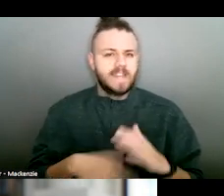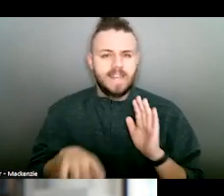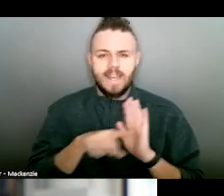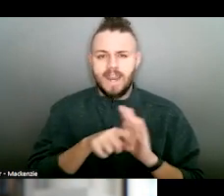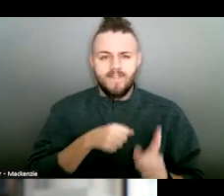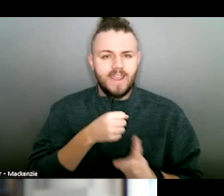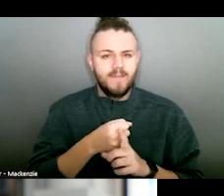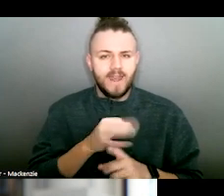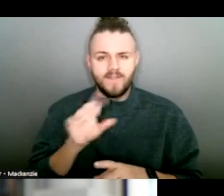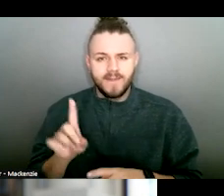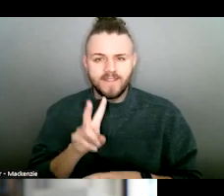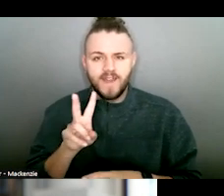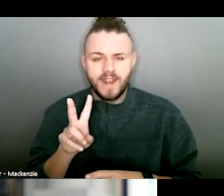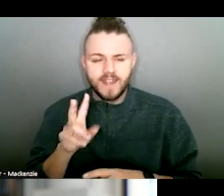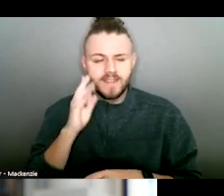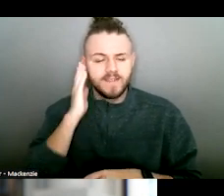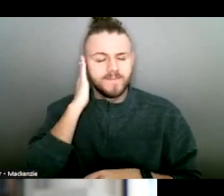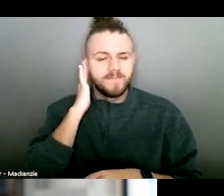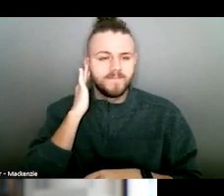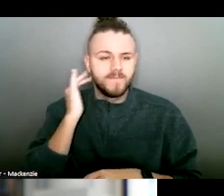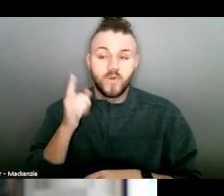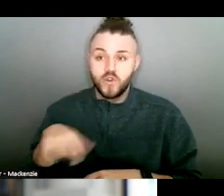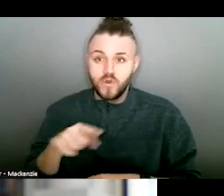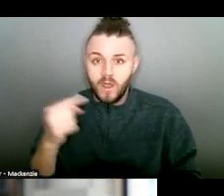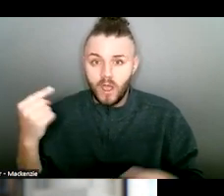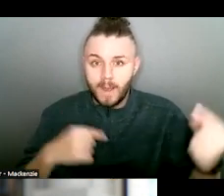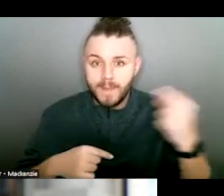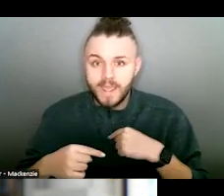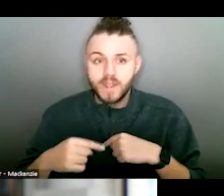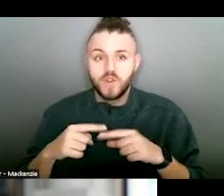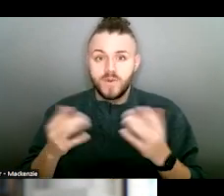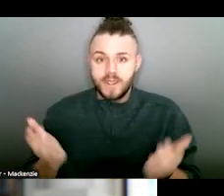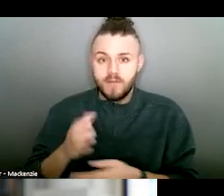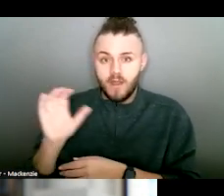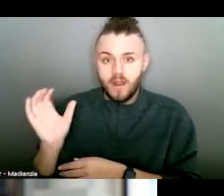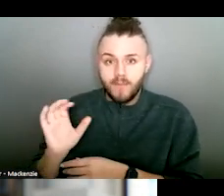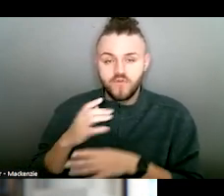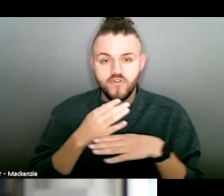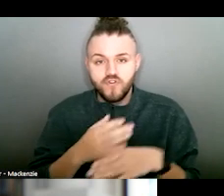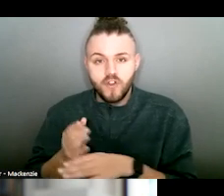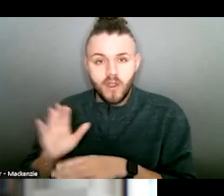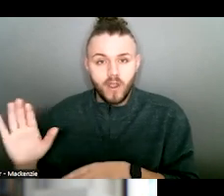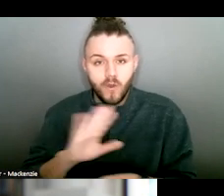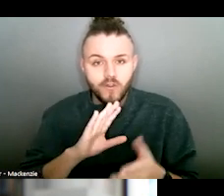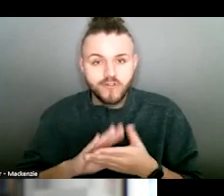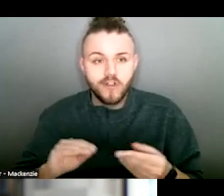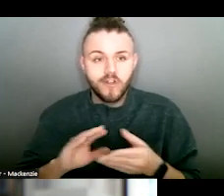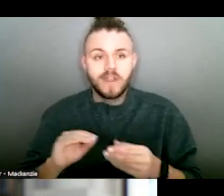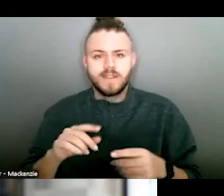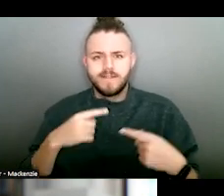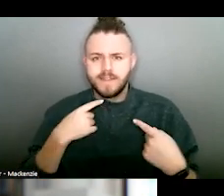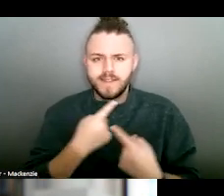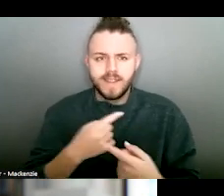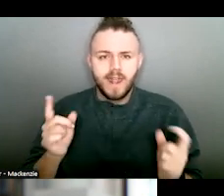impact of having a loved one be a victim of domestic abuse. So you coming down to Columbus and sharing your